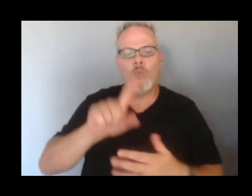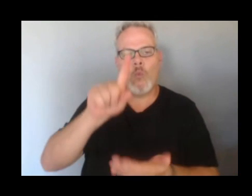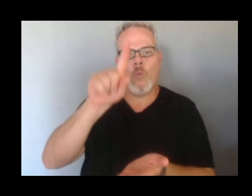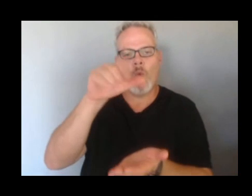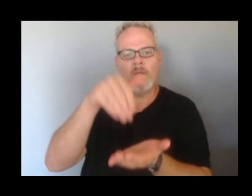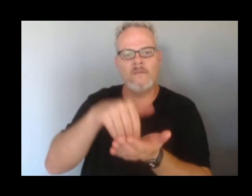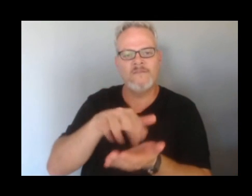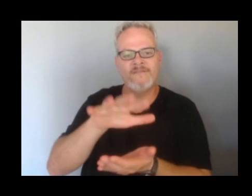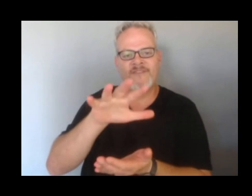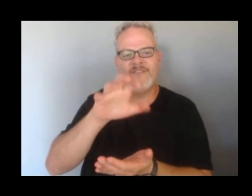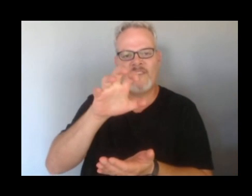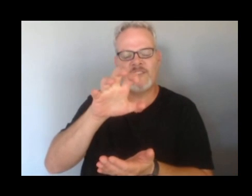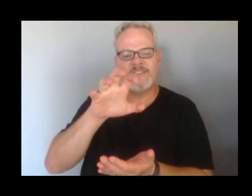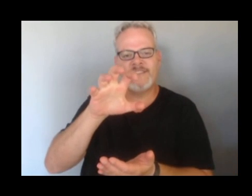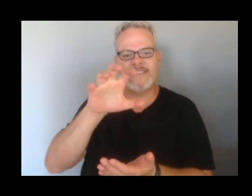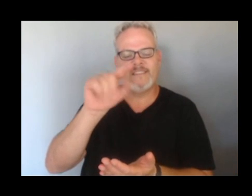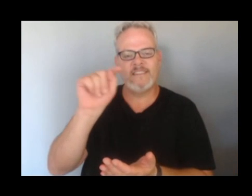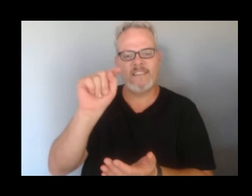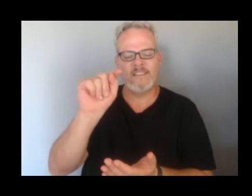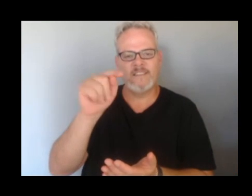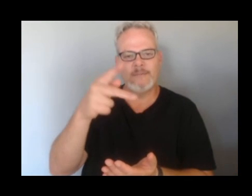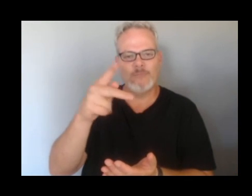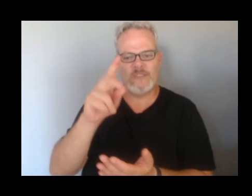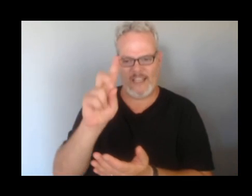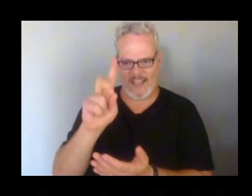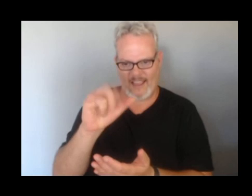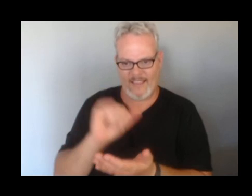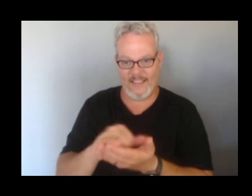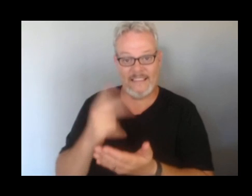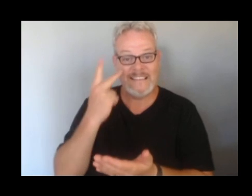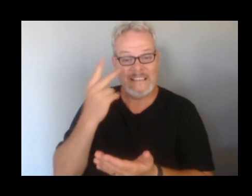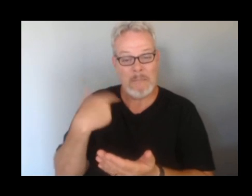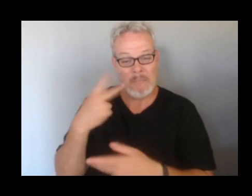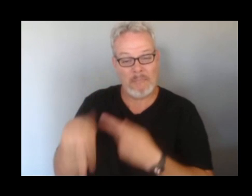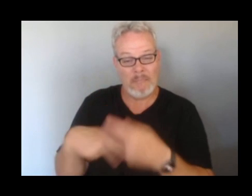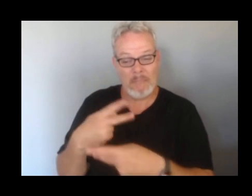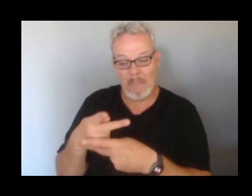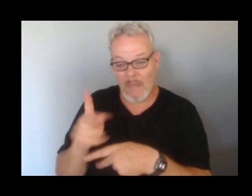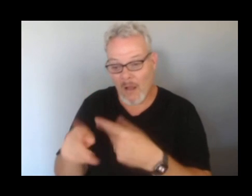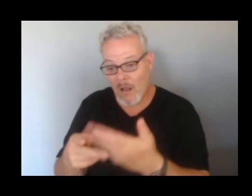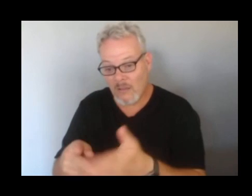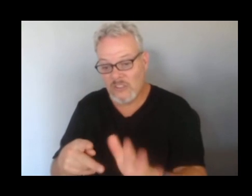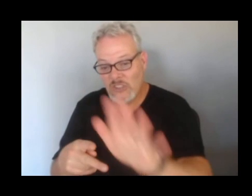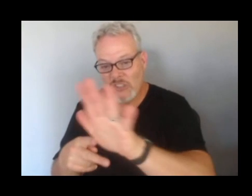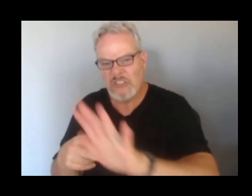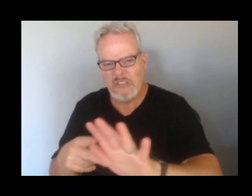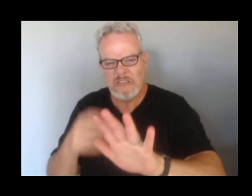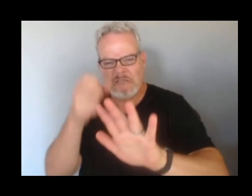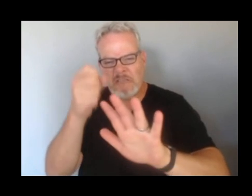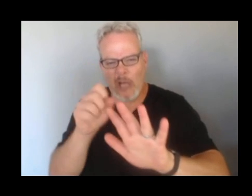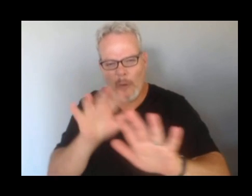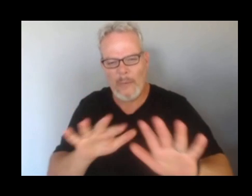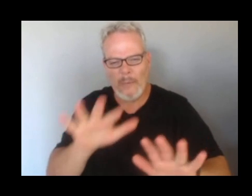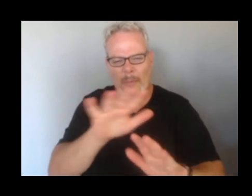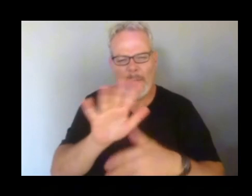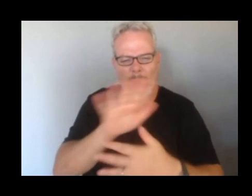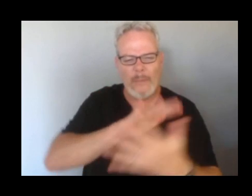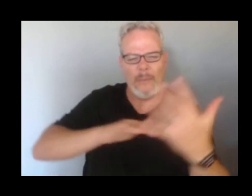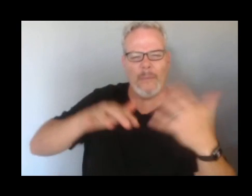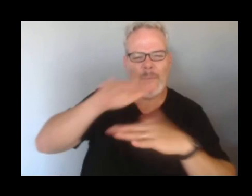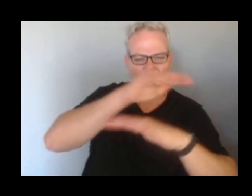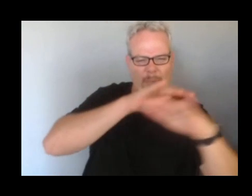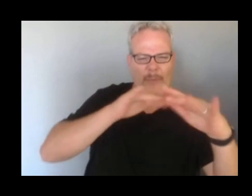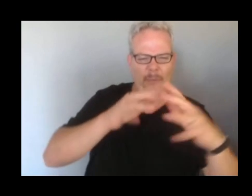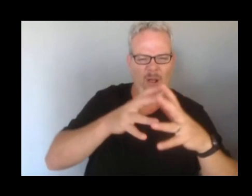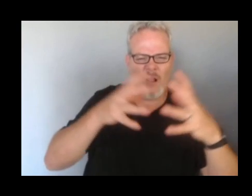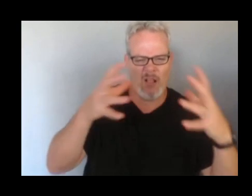During a larger gas burst, can have larger concentrations here and down wind as well. So we